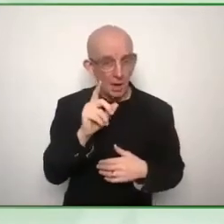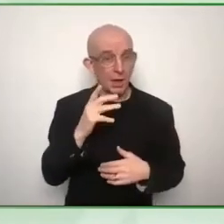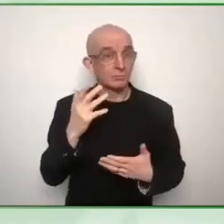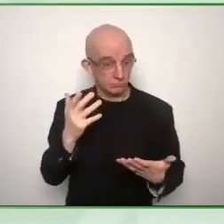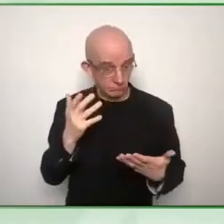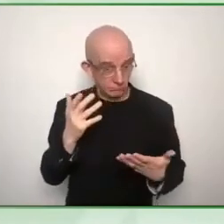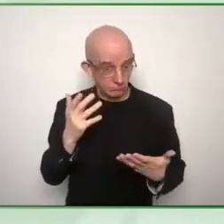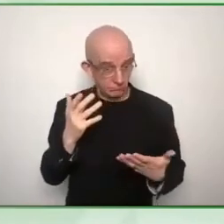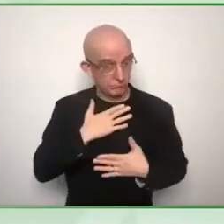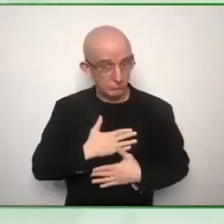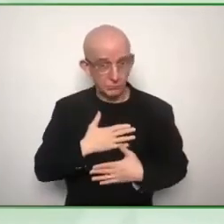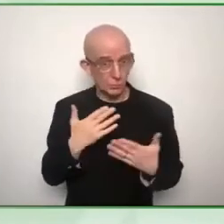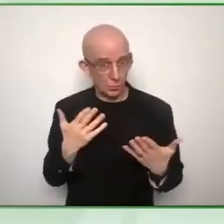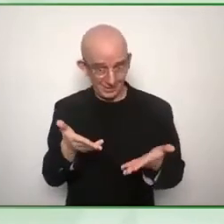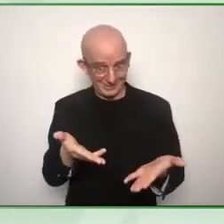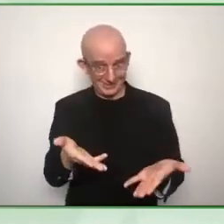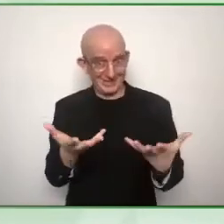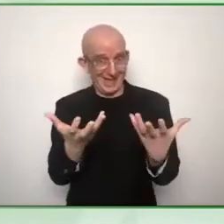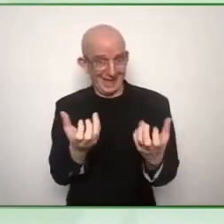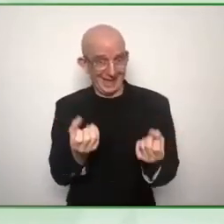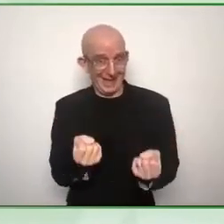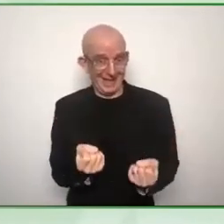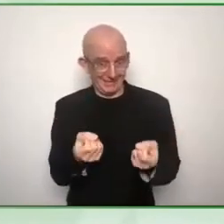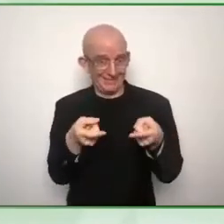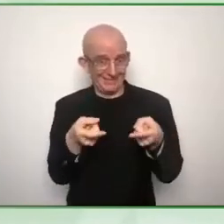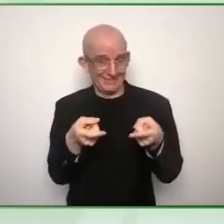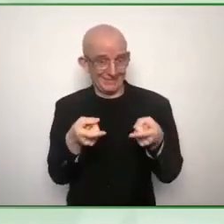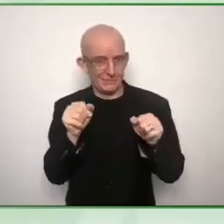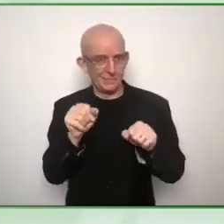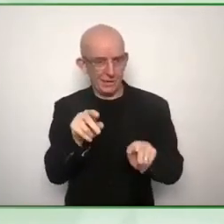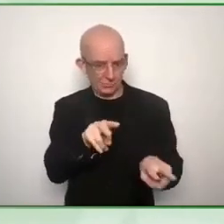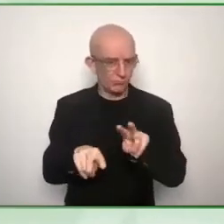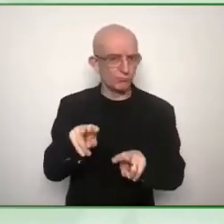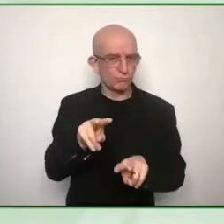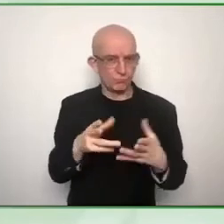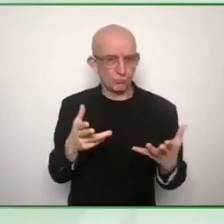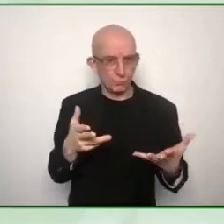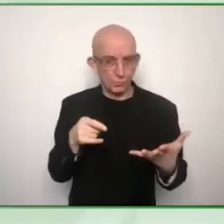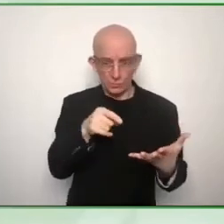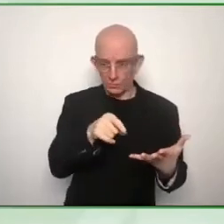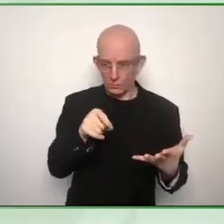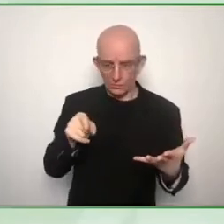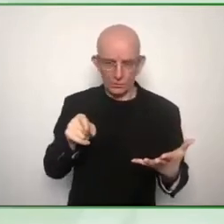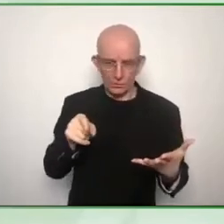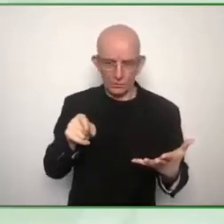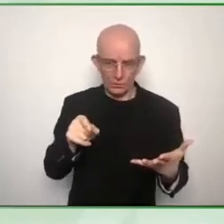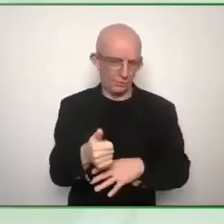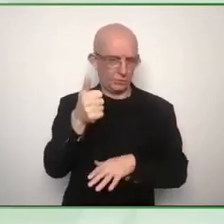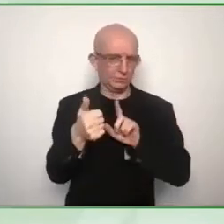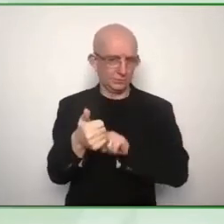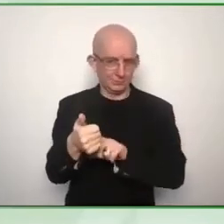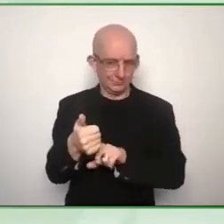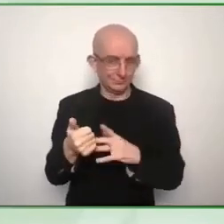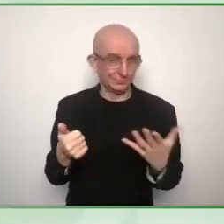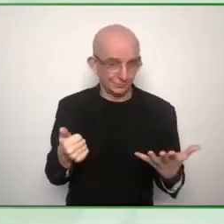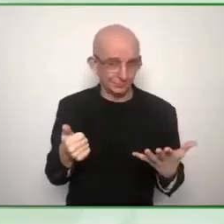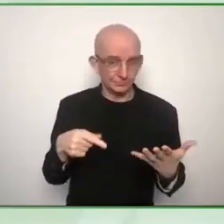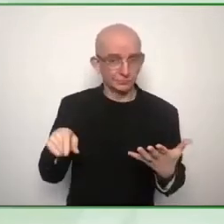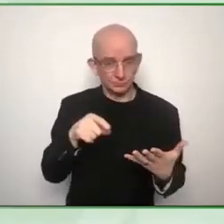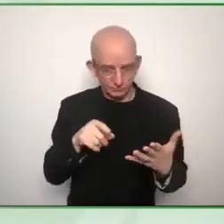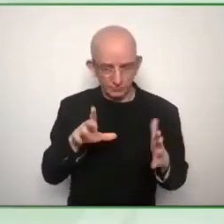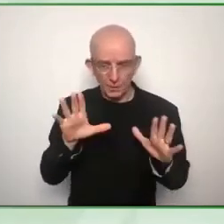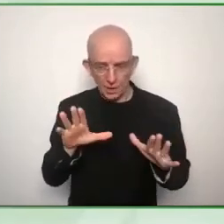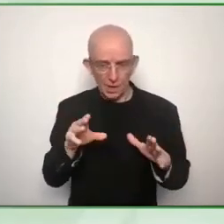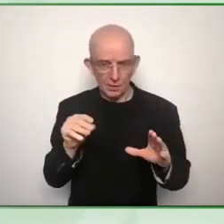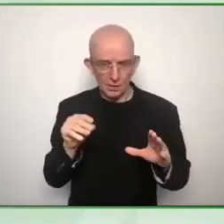by vision australia and so on we kind of got an inkling hey we're on to something here um this is this is actually being